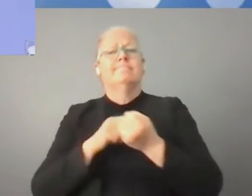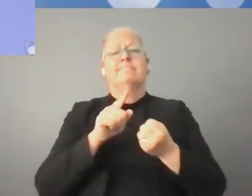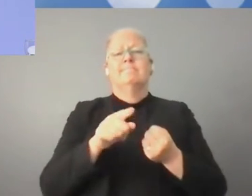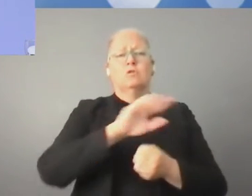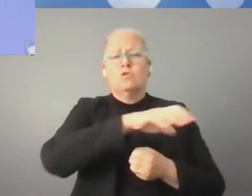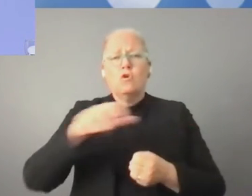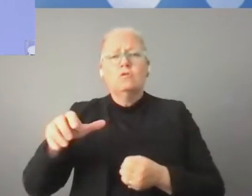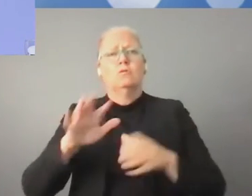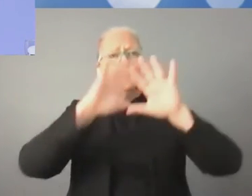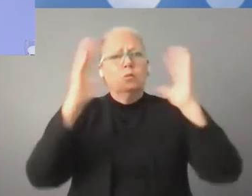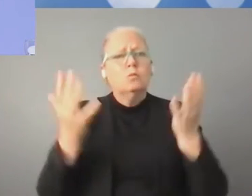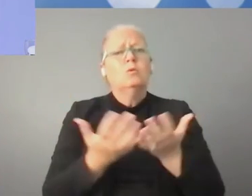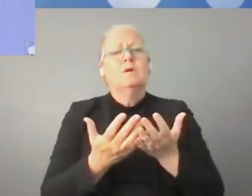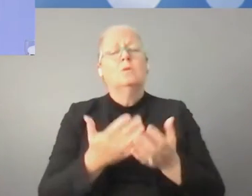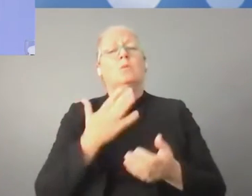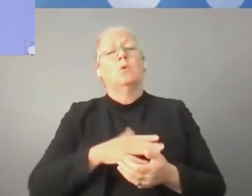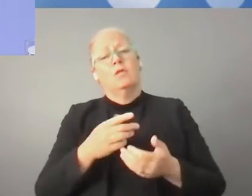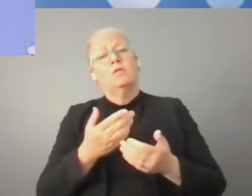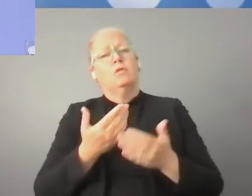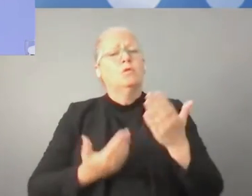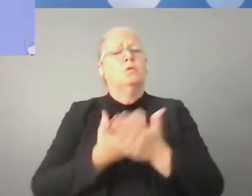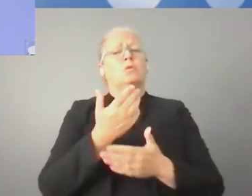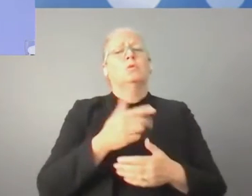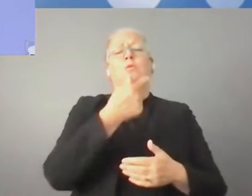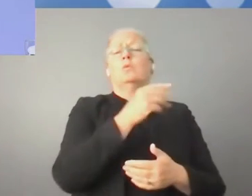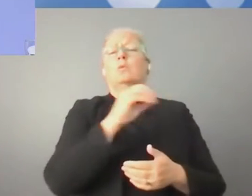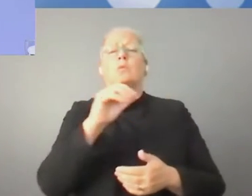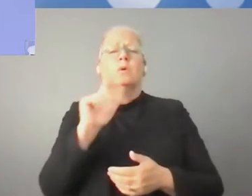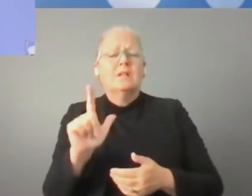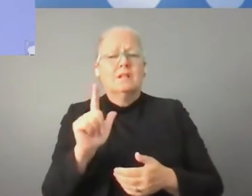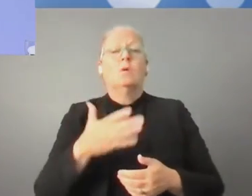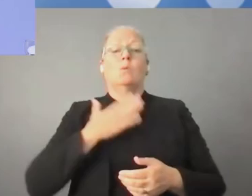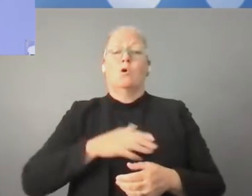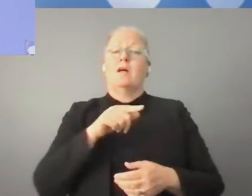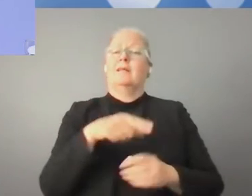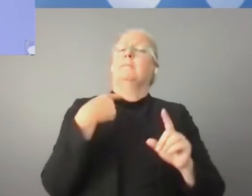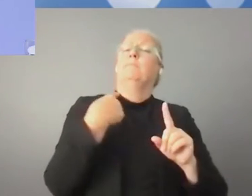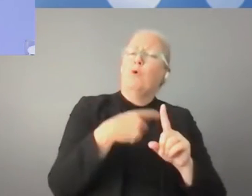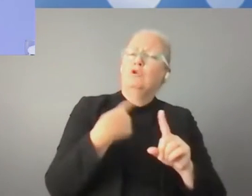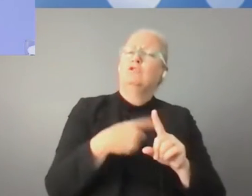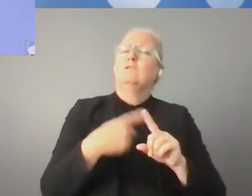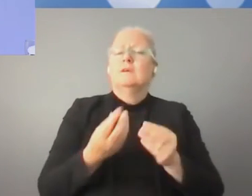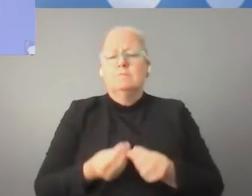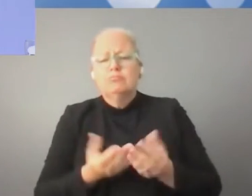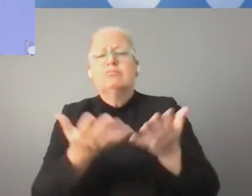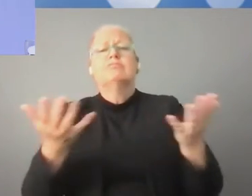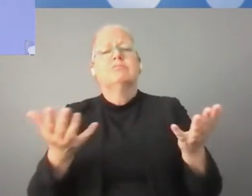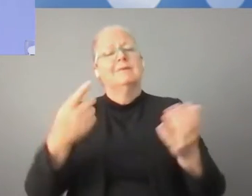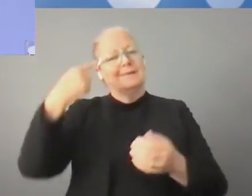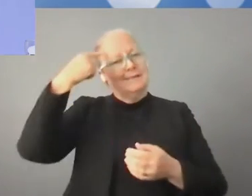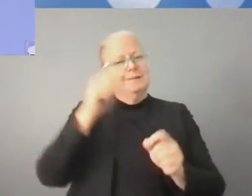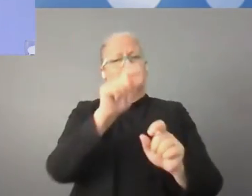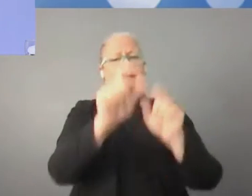these new tools are used for the good of people, for a people-centered progress, to